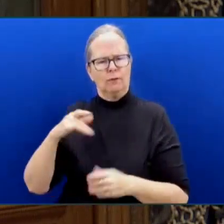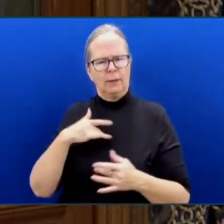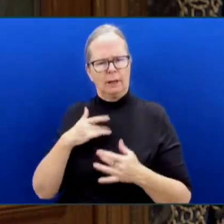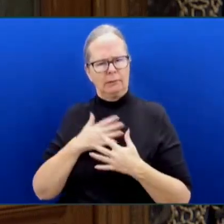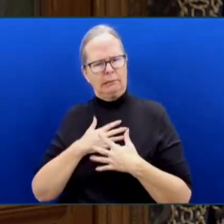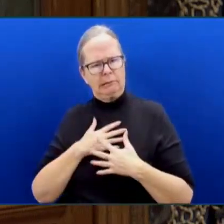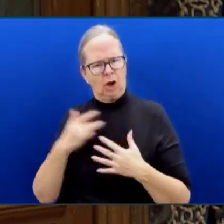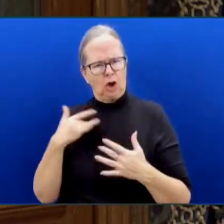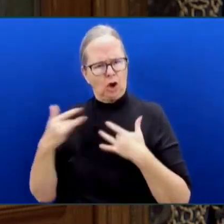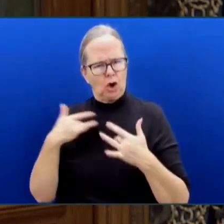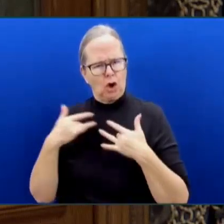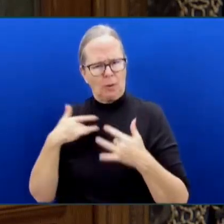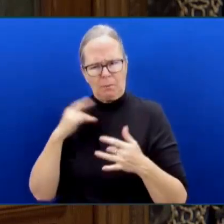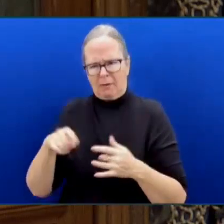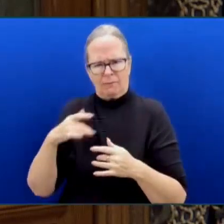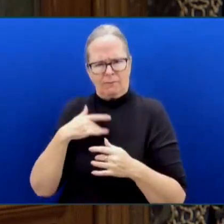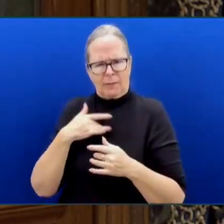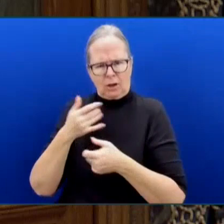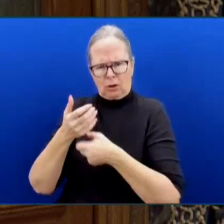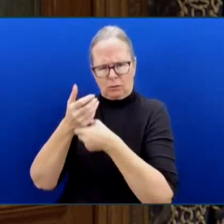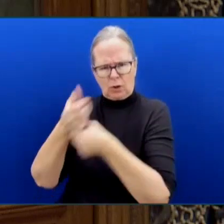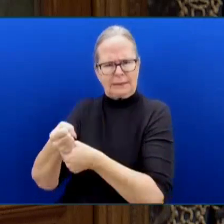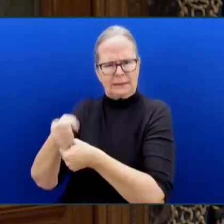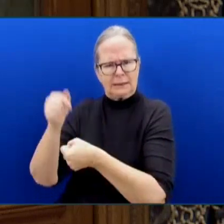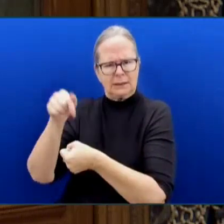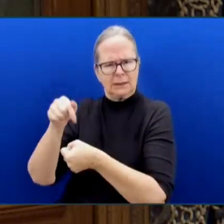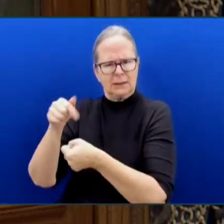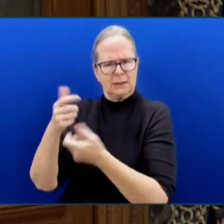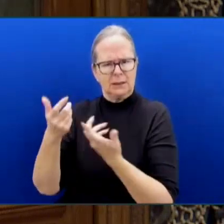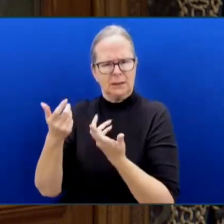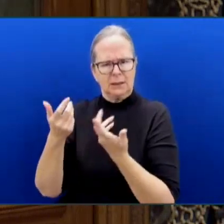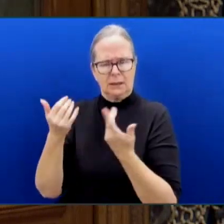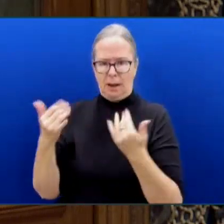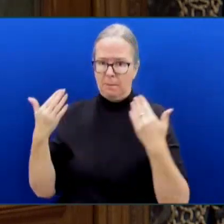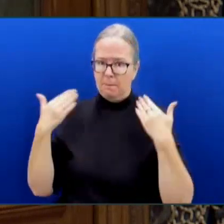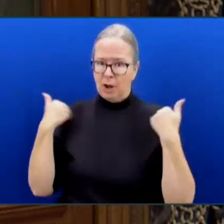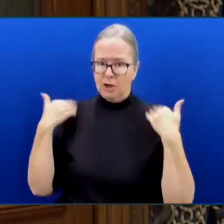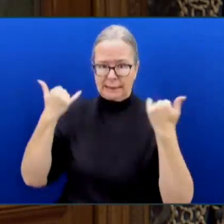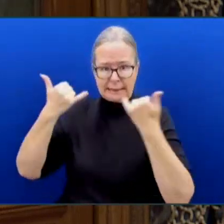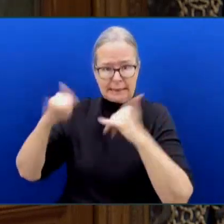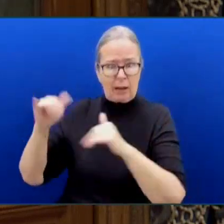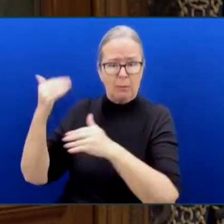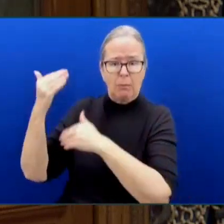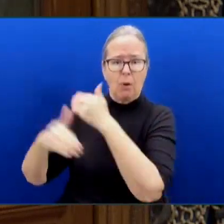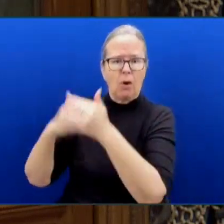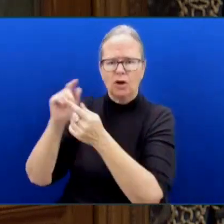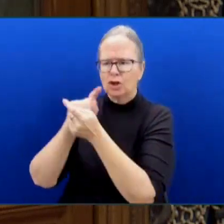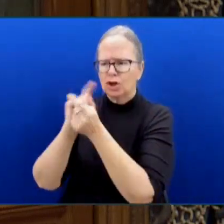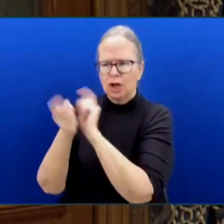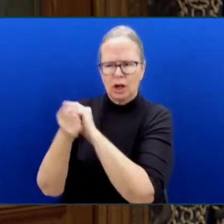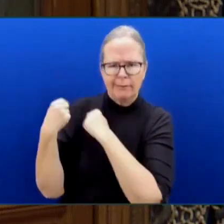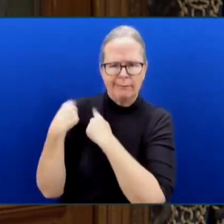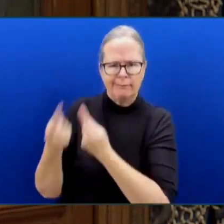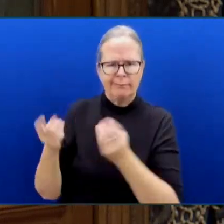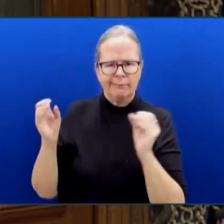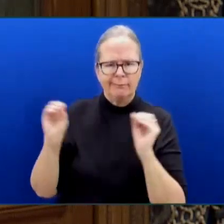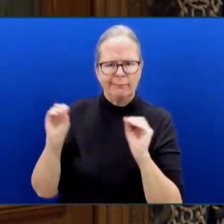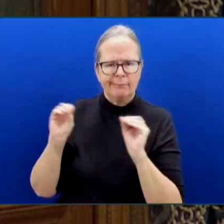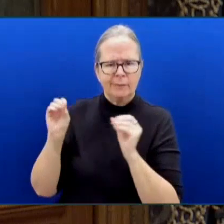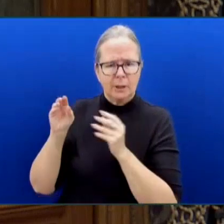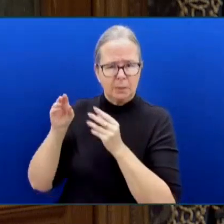continue to fail us. Mr. Speaker, we spend $135,000